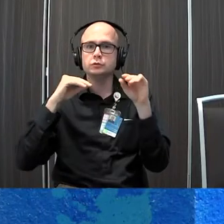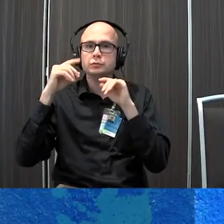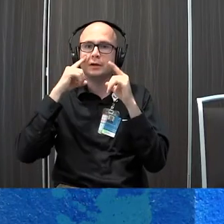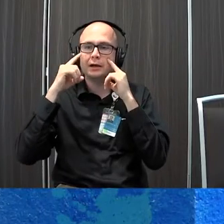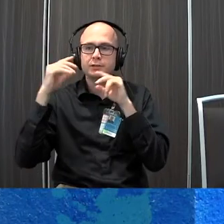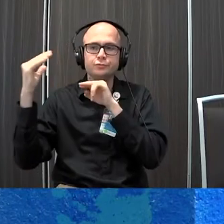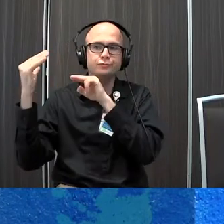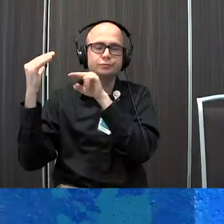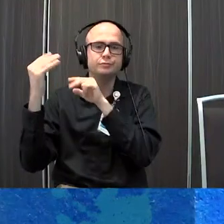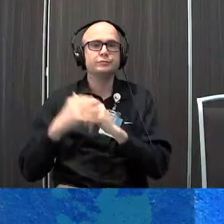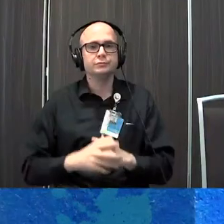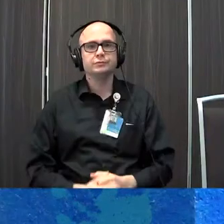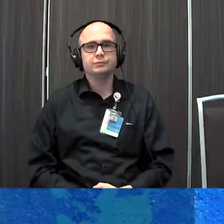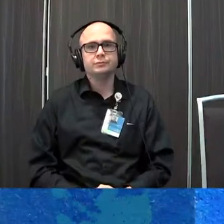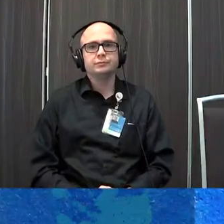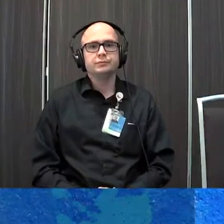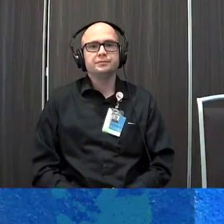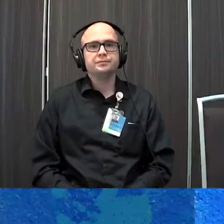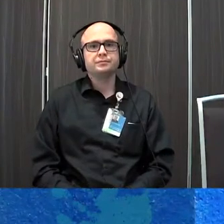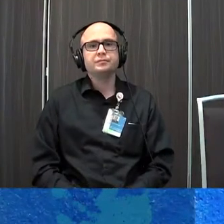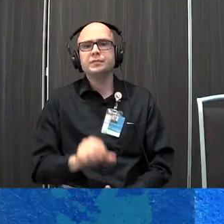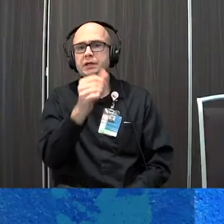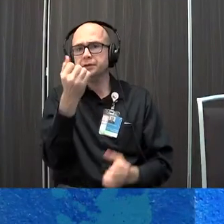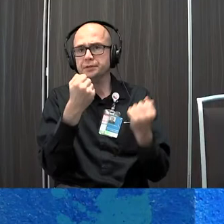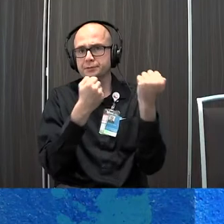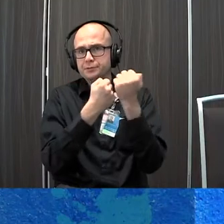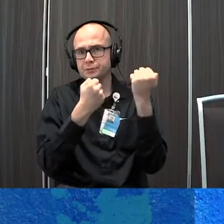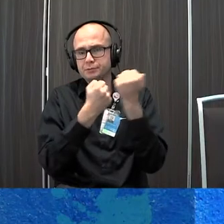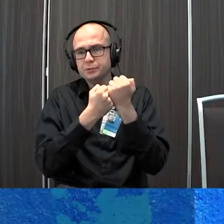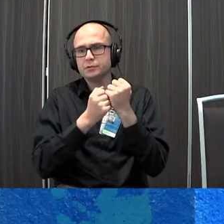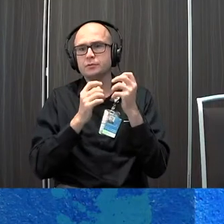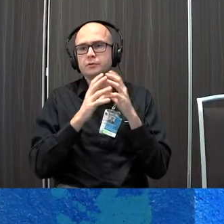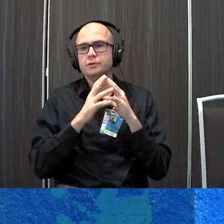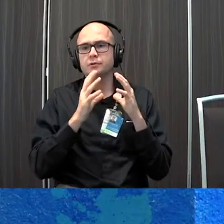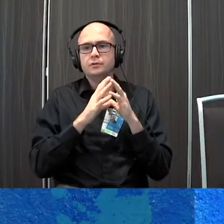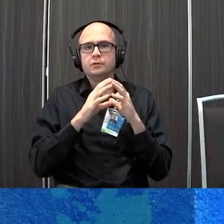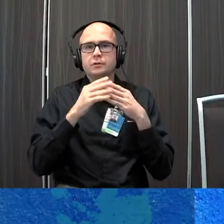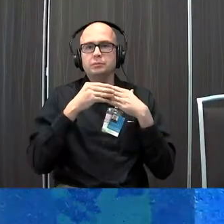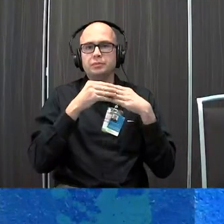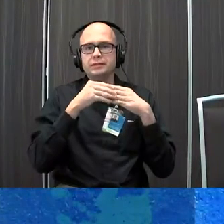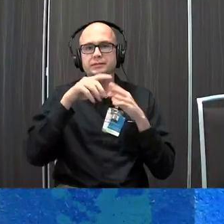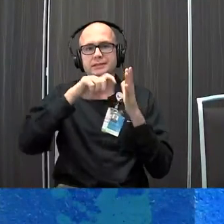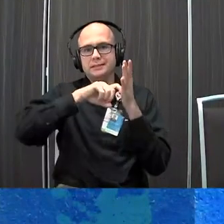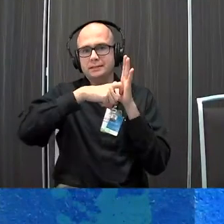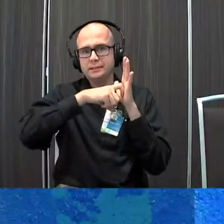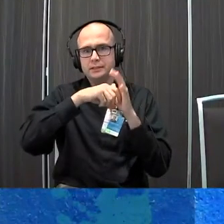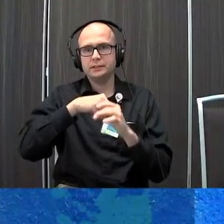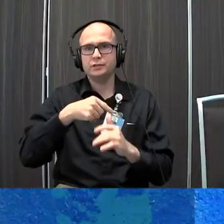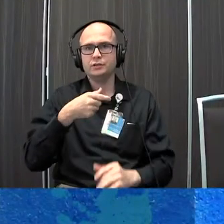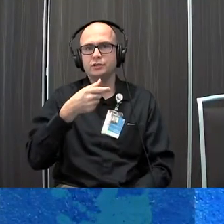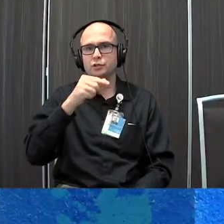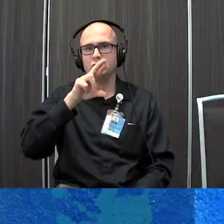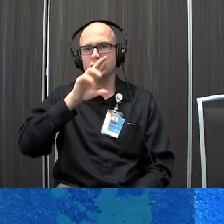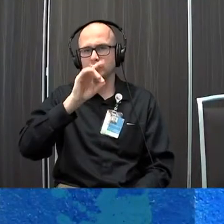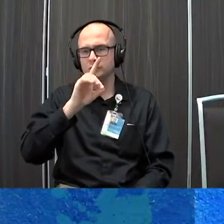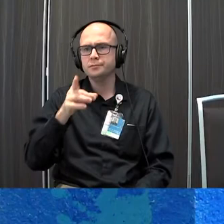eyes another support that we use quite a bit is a plastic key guard and what a plastic